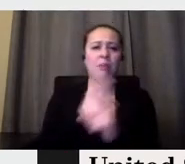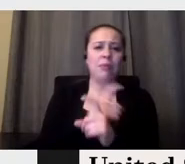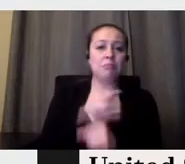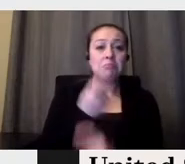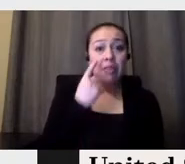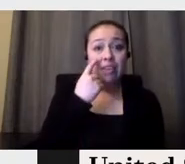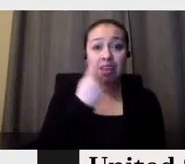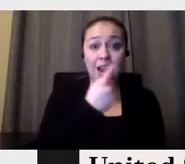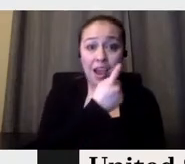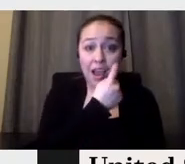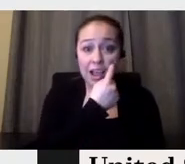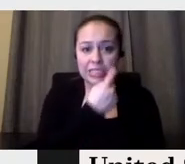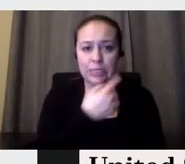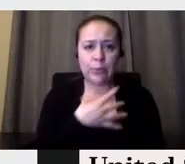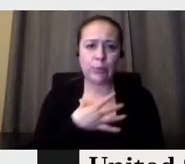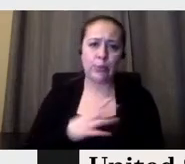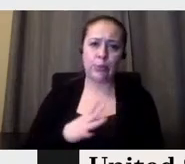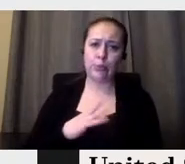things aligned.